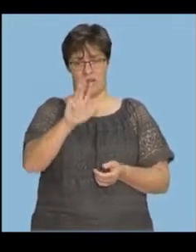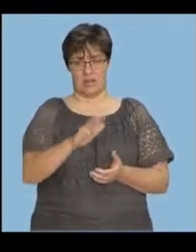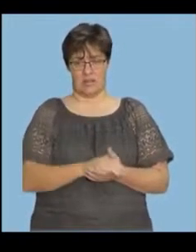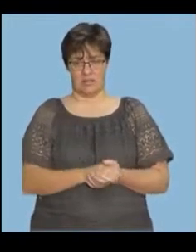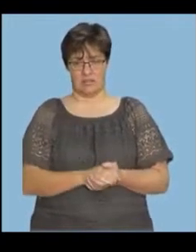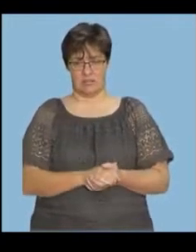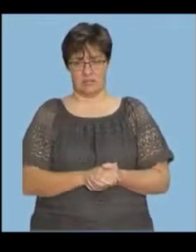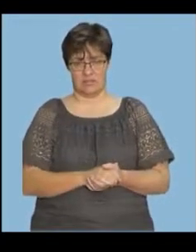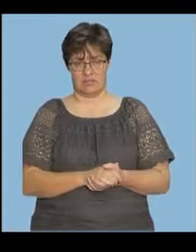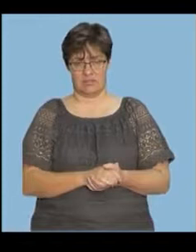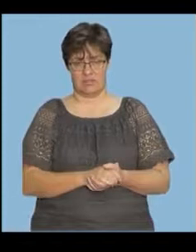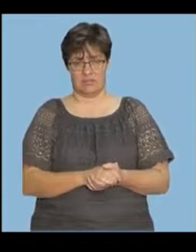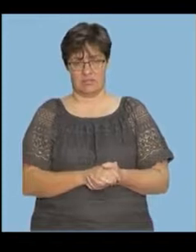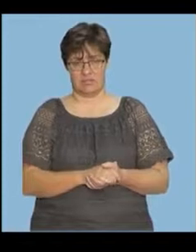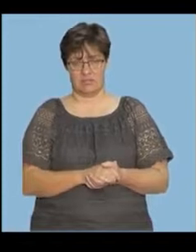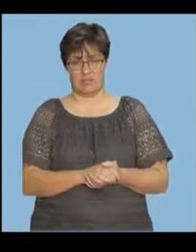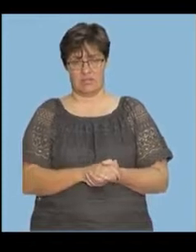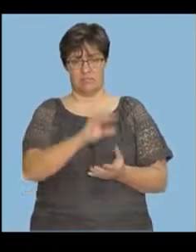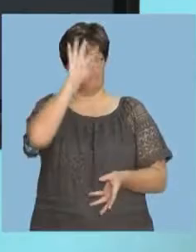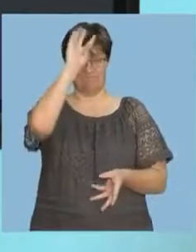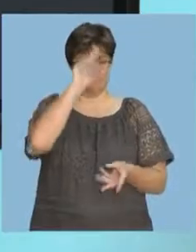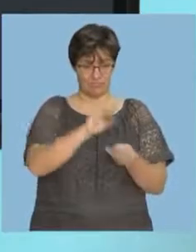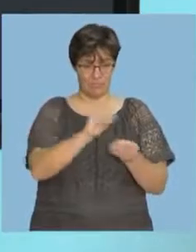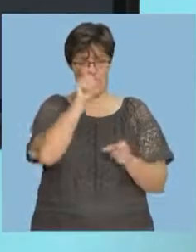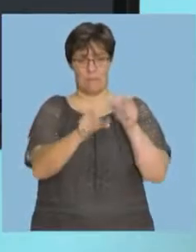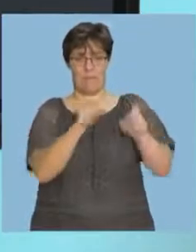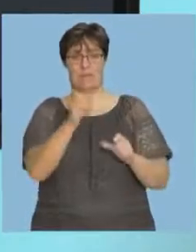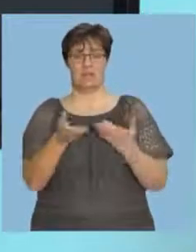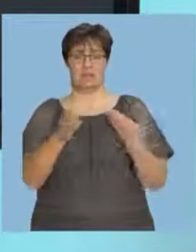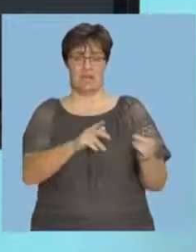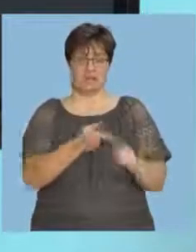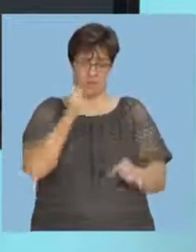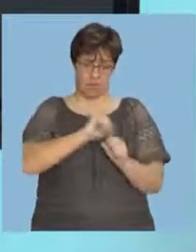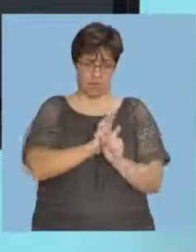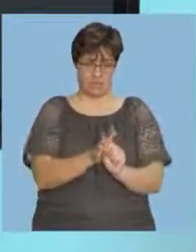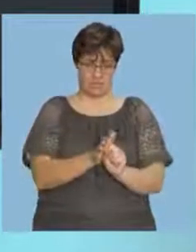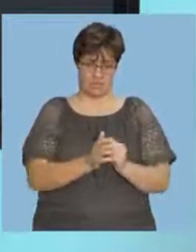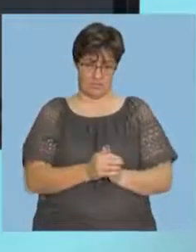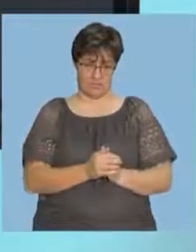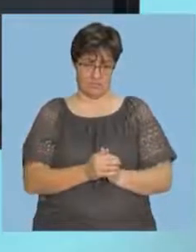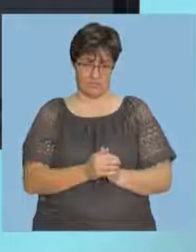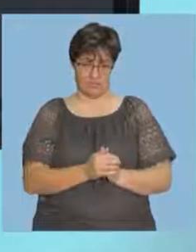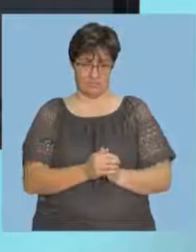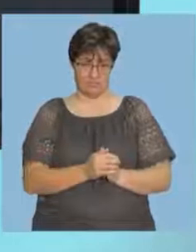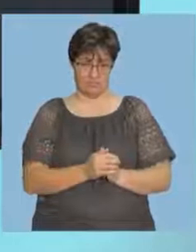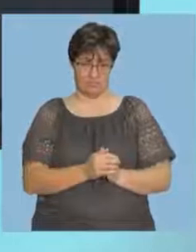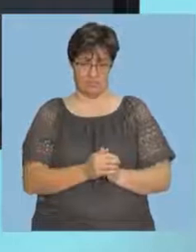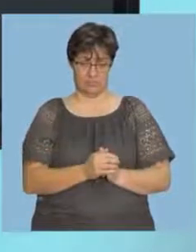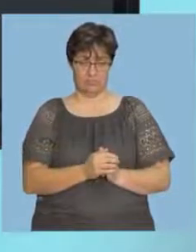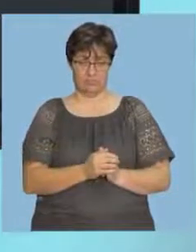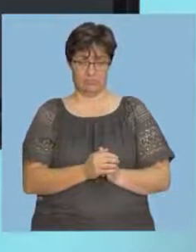That is the total number of people died from COVID-19. If we add everything.